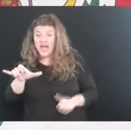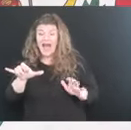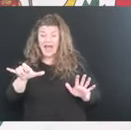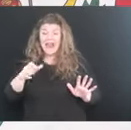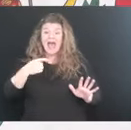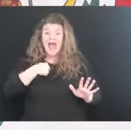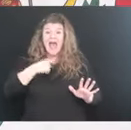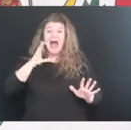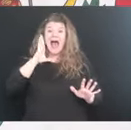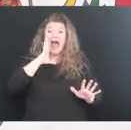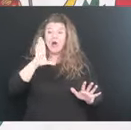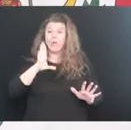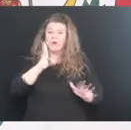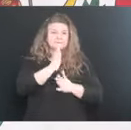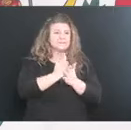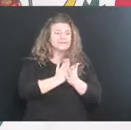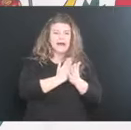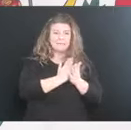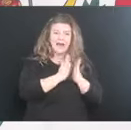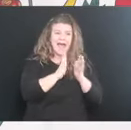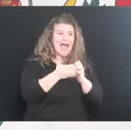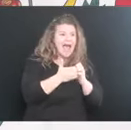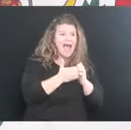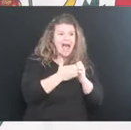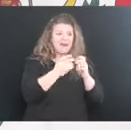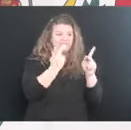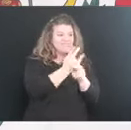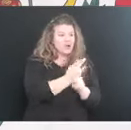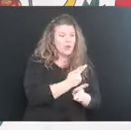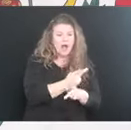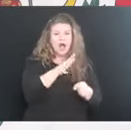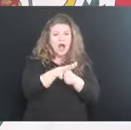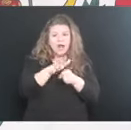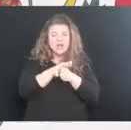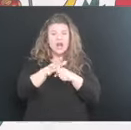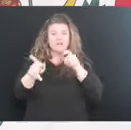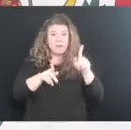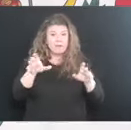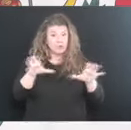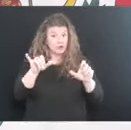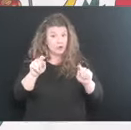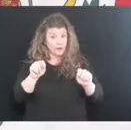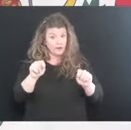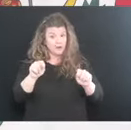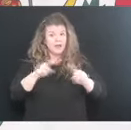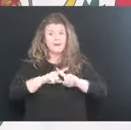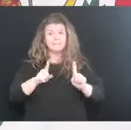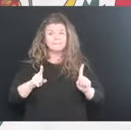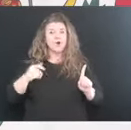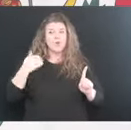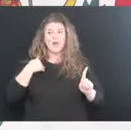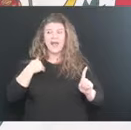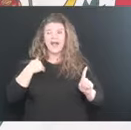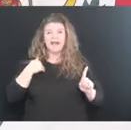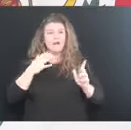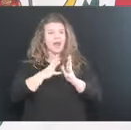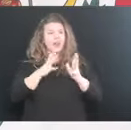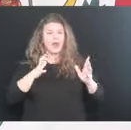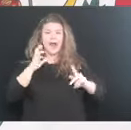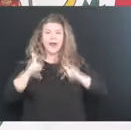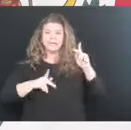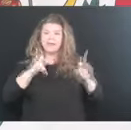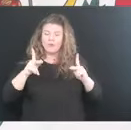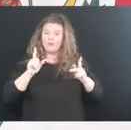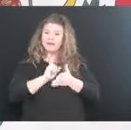I'm going to absolutely some way, somehow put together enough people to be able to pull it off. But we got a lot of folks that are going on vacation